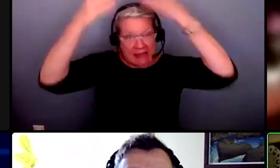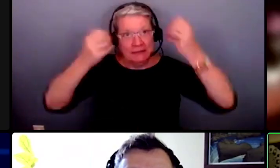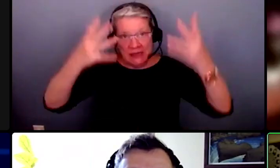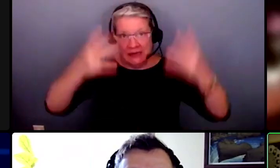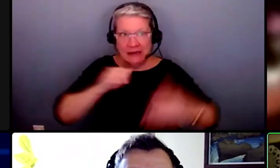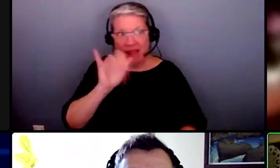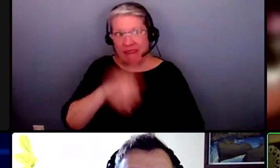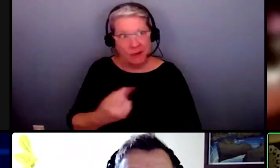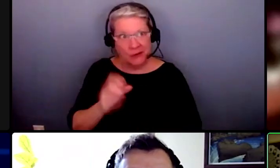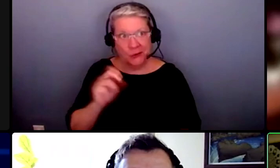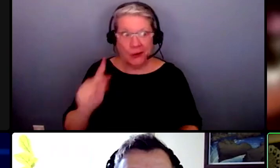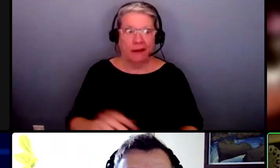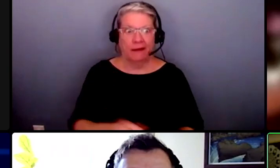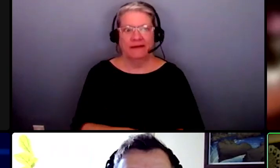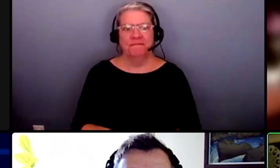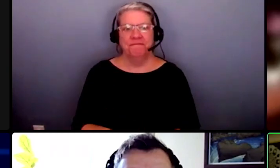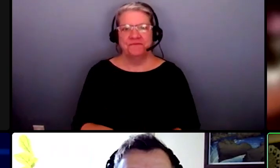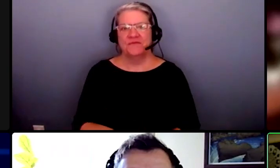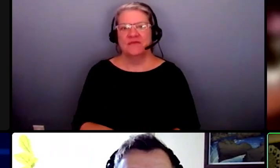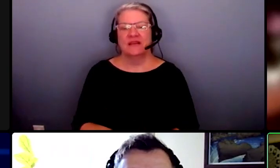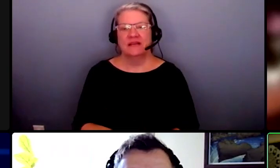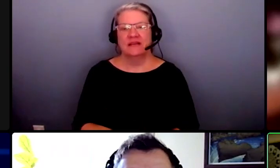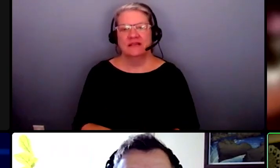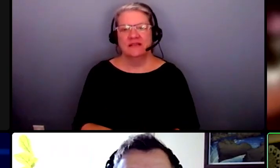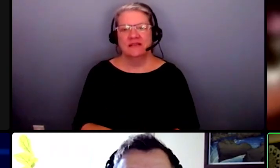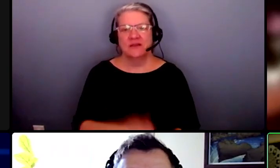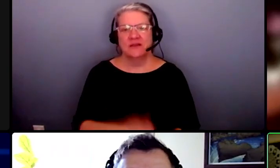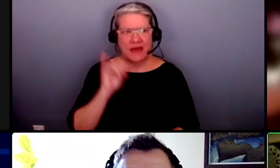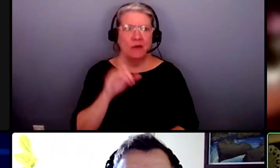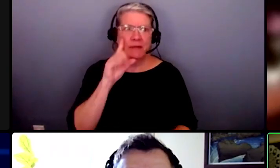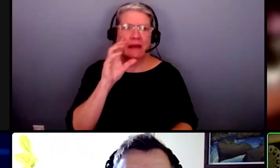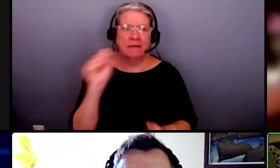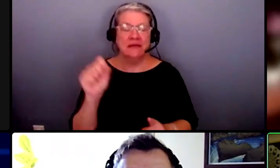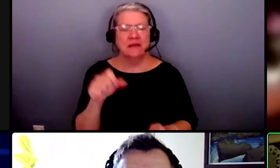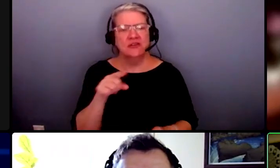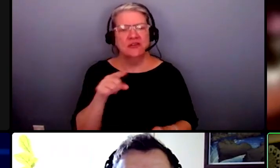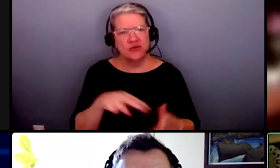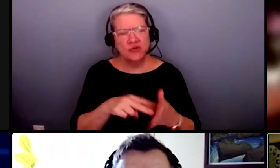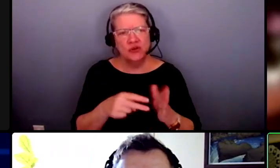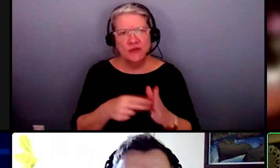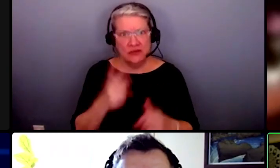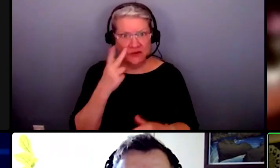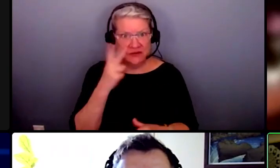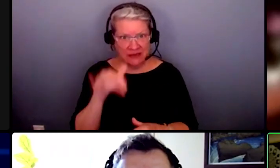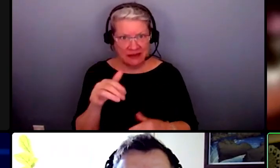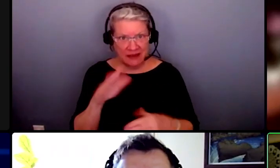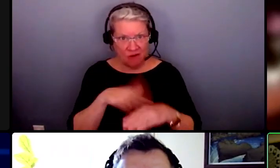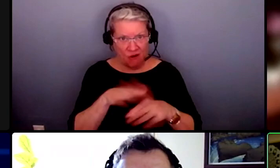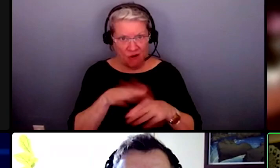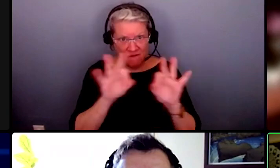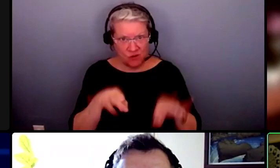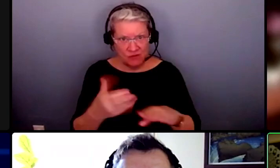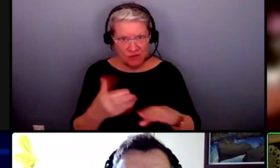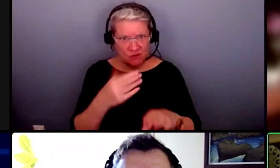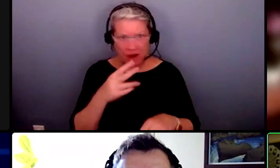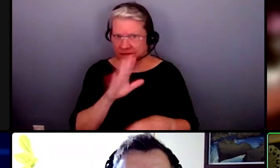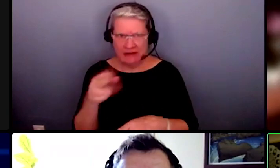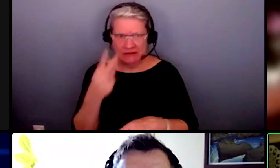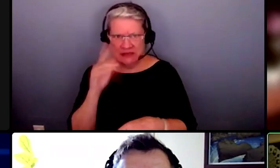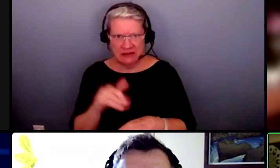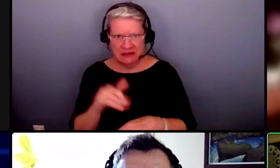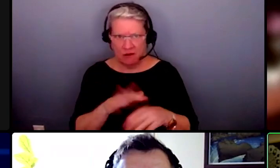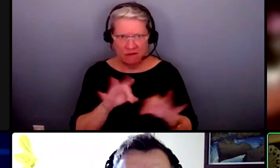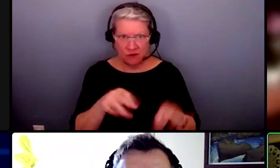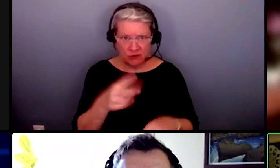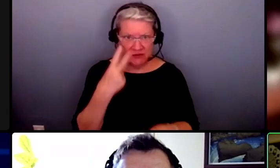as it says so i think that that would be amazing but are you saying that you've seen that on a forum ben i've never seen that on a